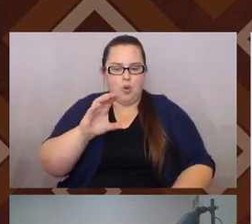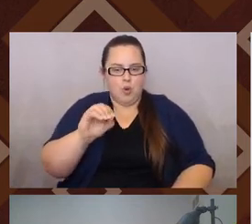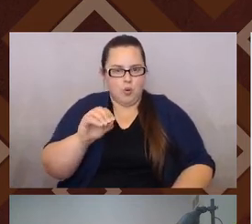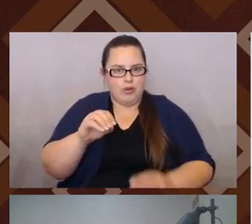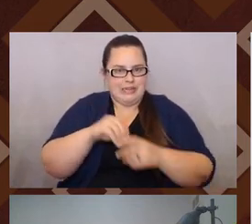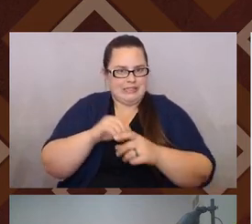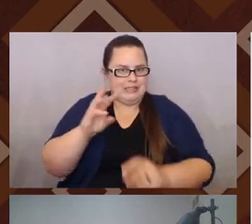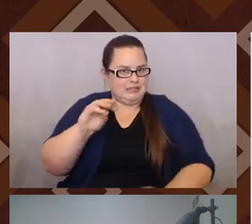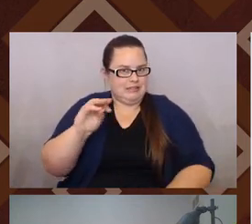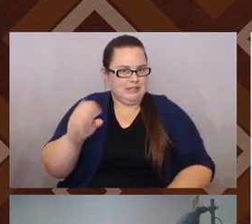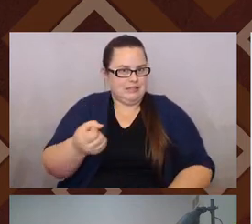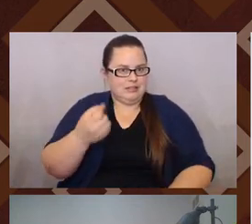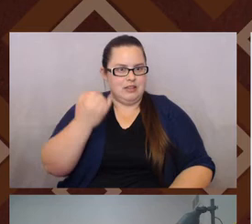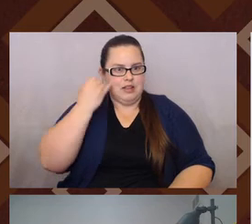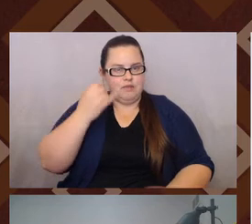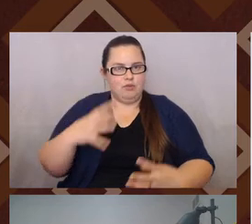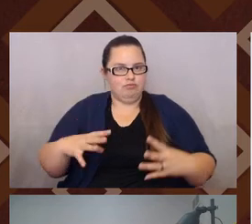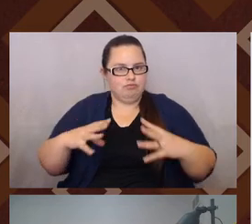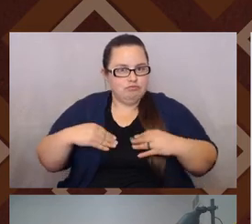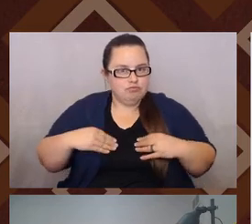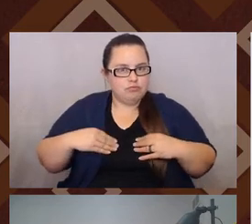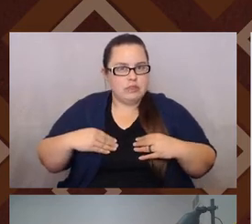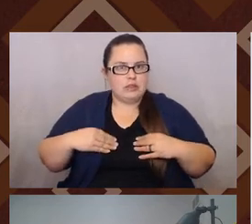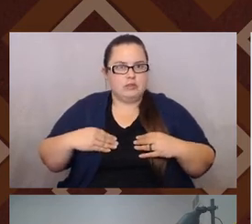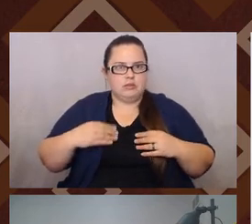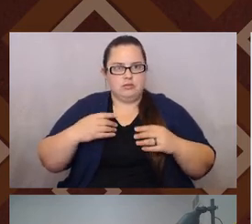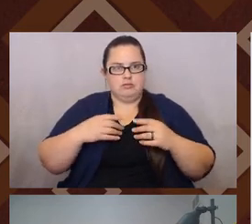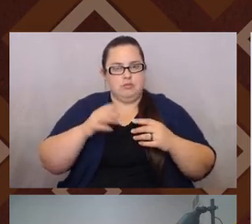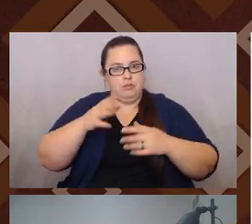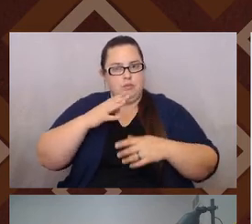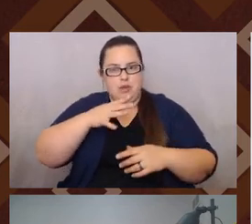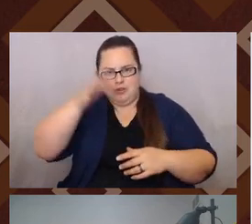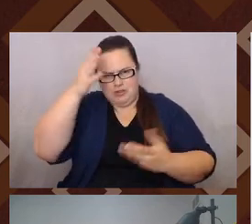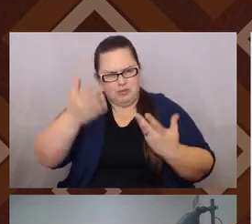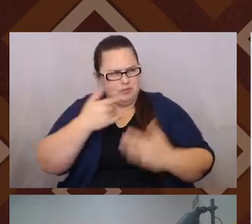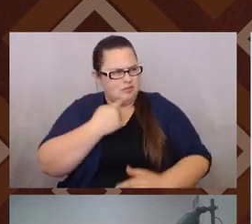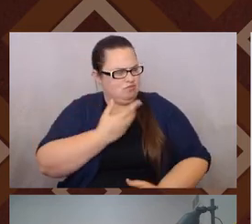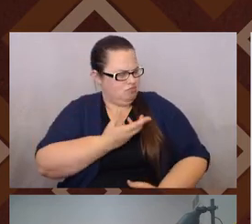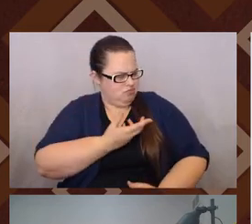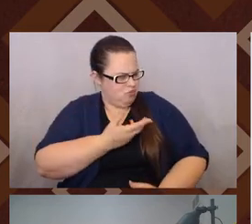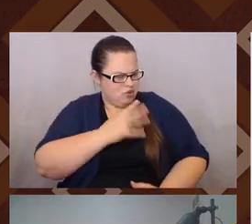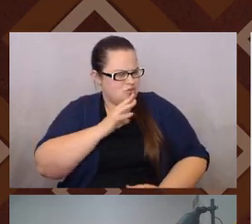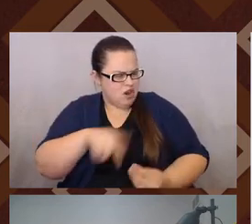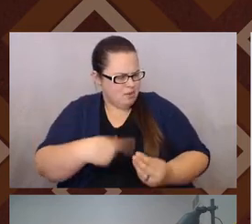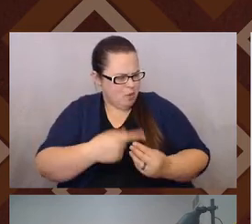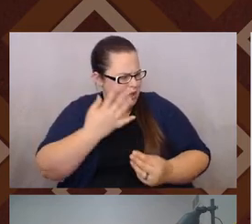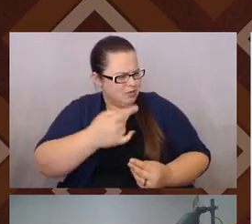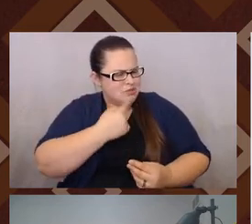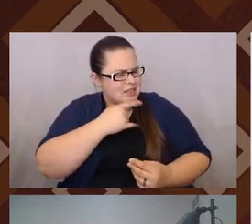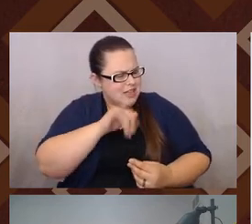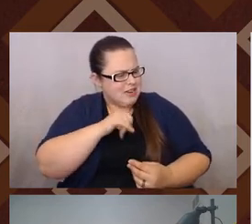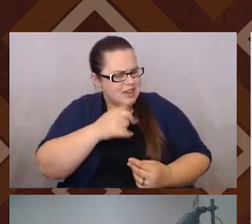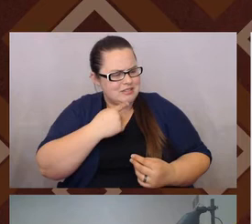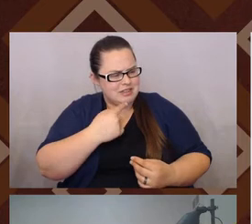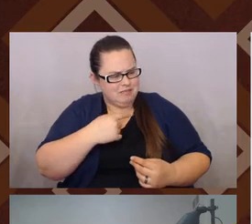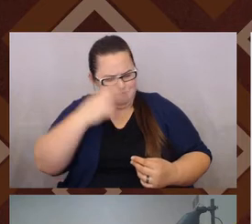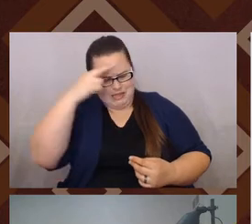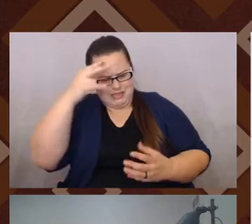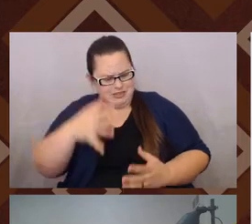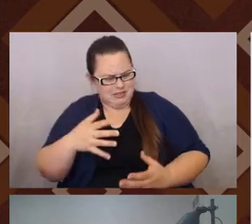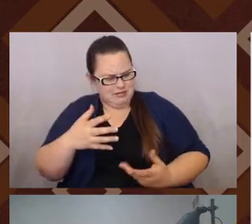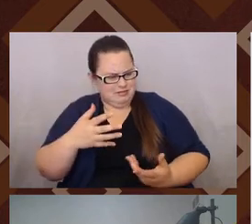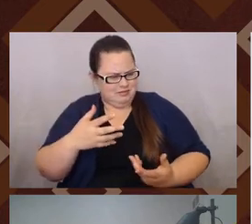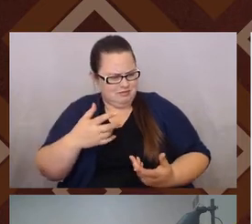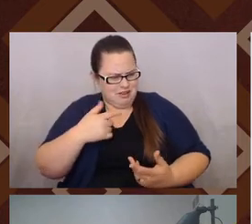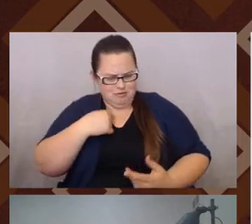say you were that might meant your parents might be like, what are you talking about? Why do you say that? Right. Why are you saying that and not saying you're Mexican? Like I told